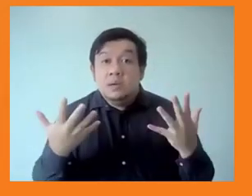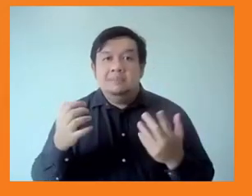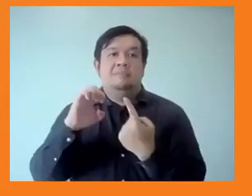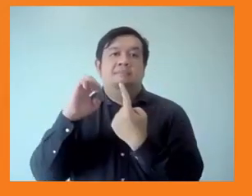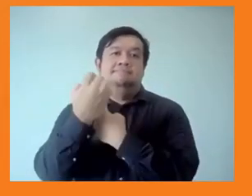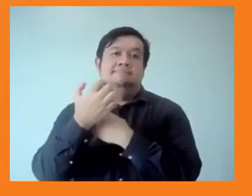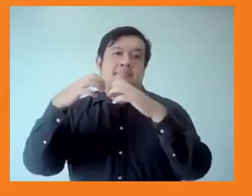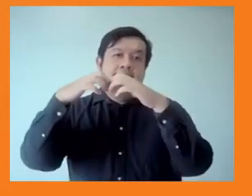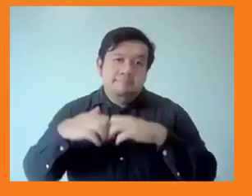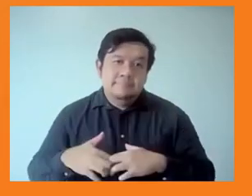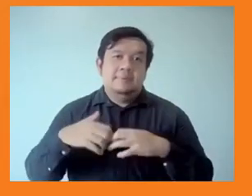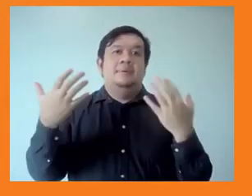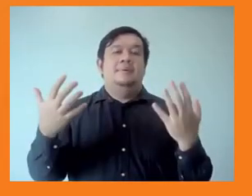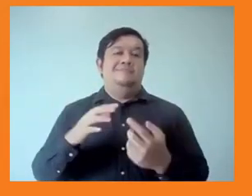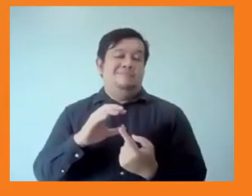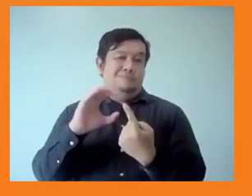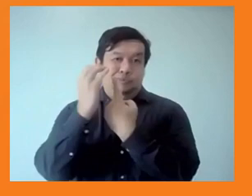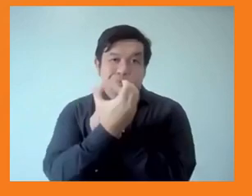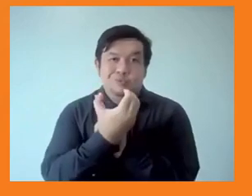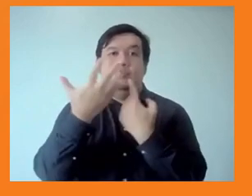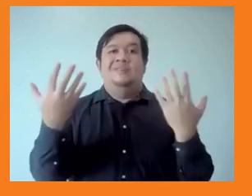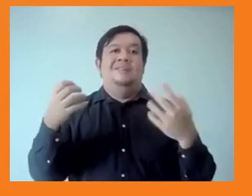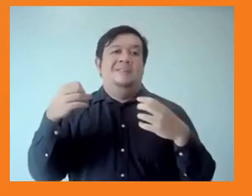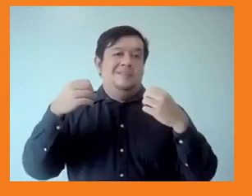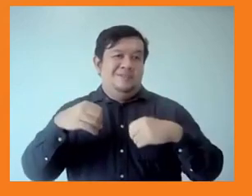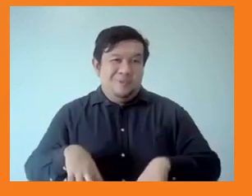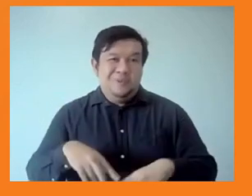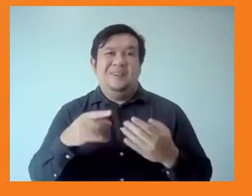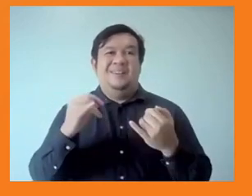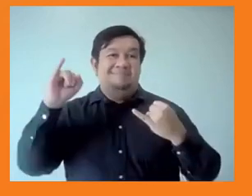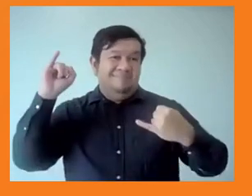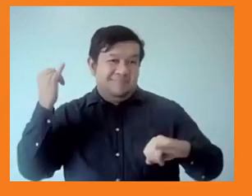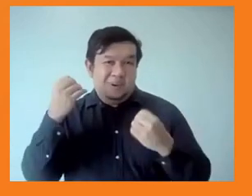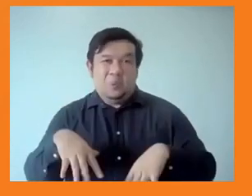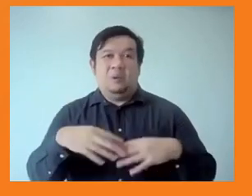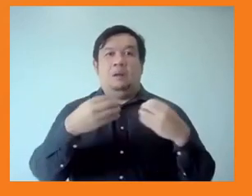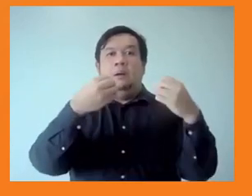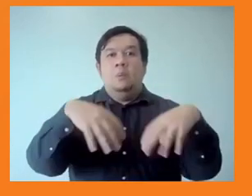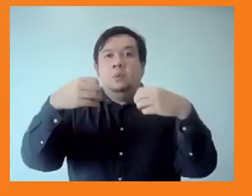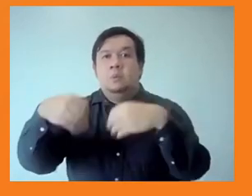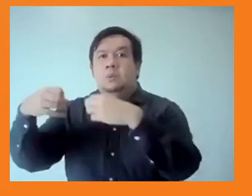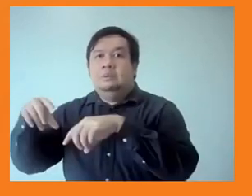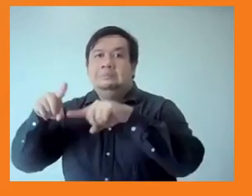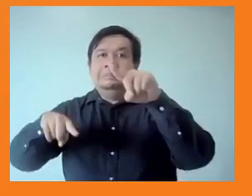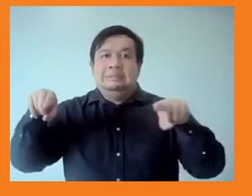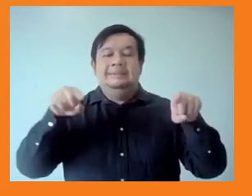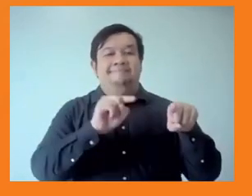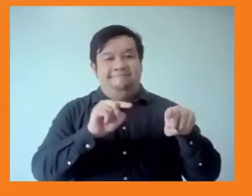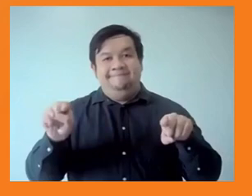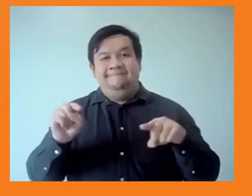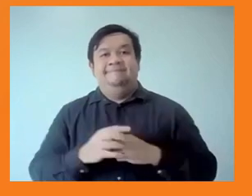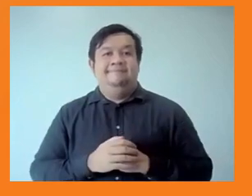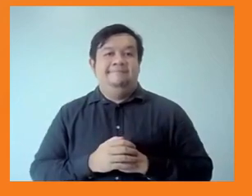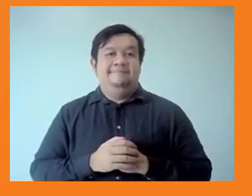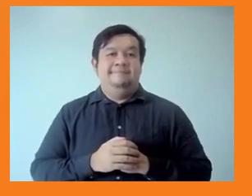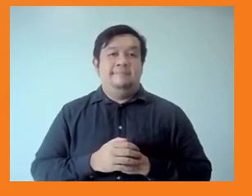knowledge. And there's no way to describe what is being produced. It externalizes environment, social, cultural, and other